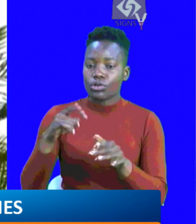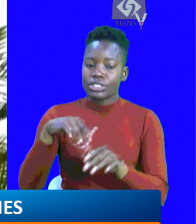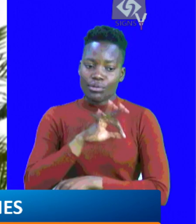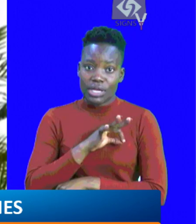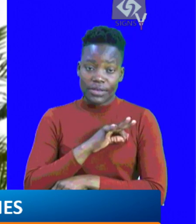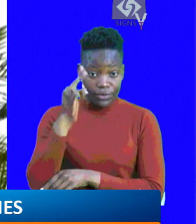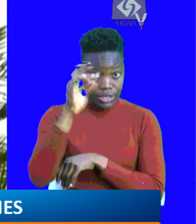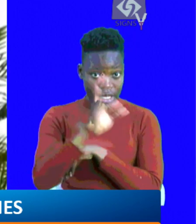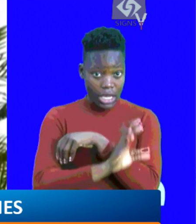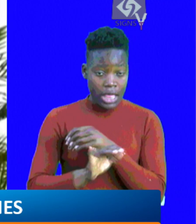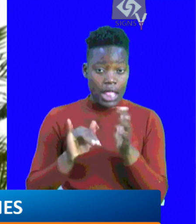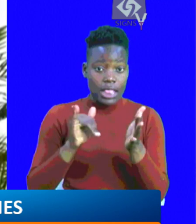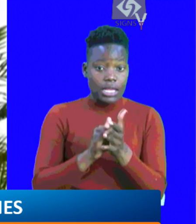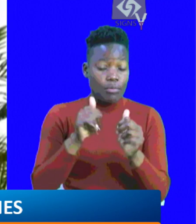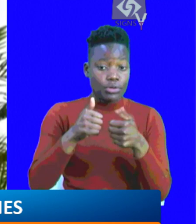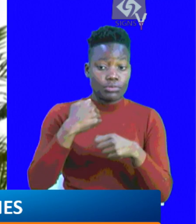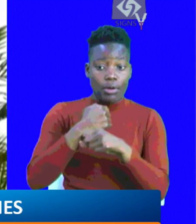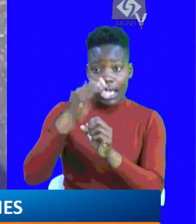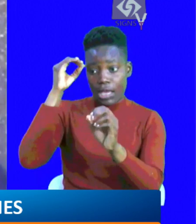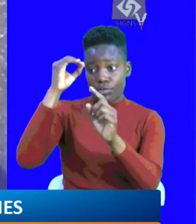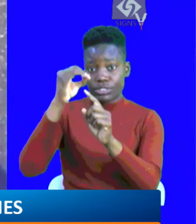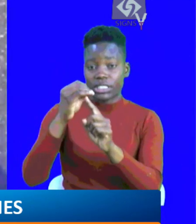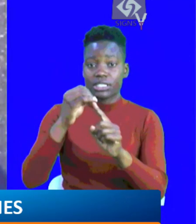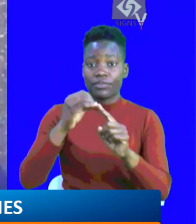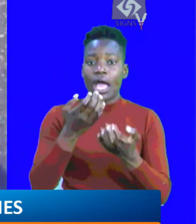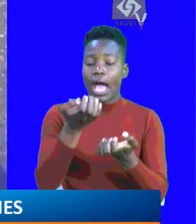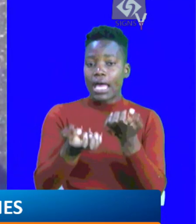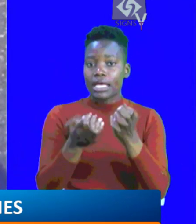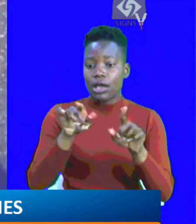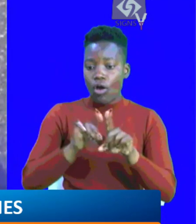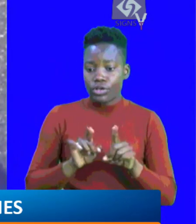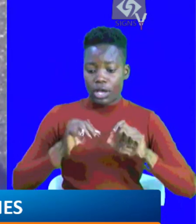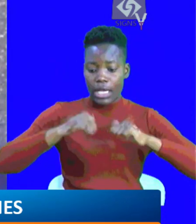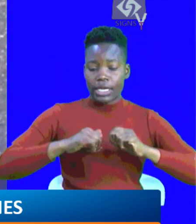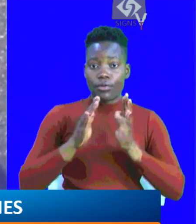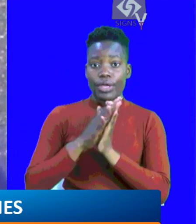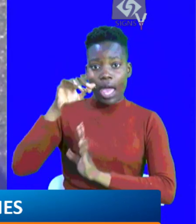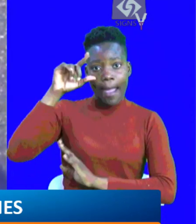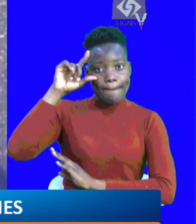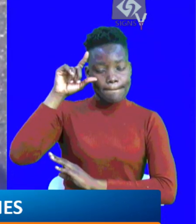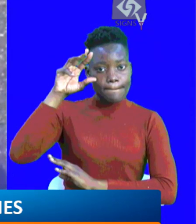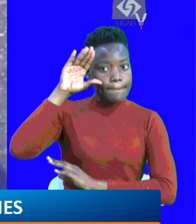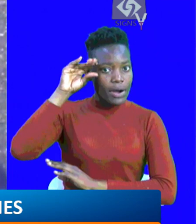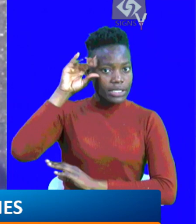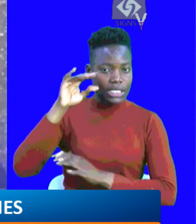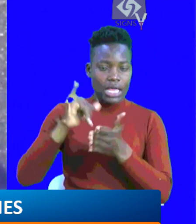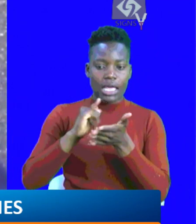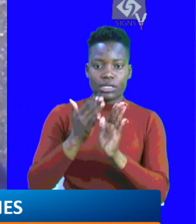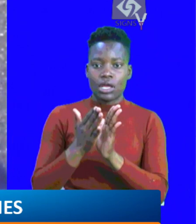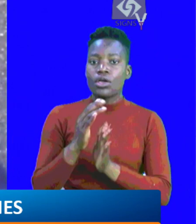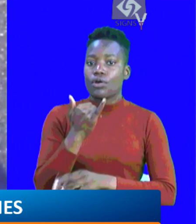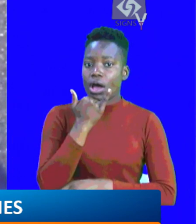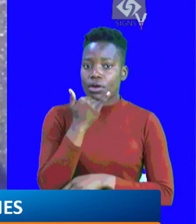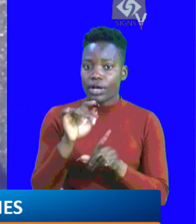gain for the country? It's only then you can make an objective analysis. Whereas I agree with Moses Courier that you have become